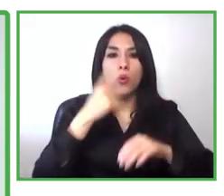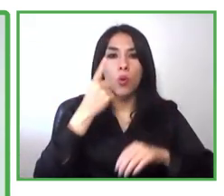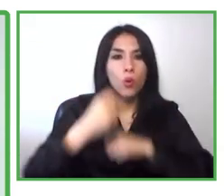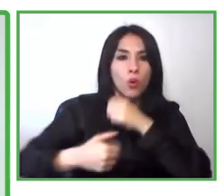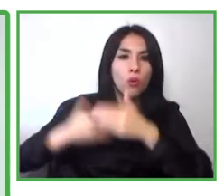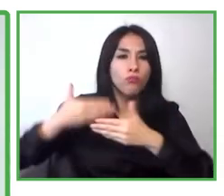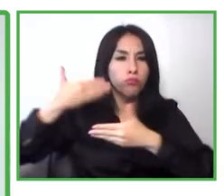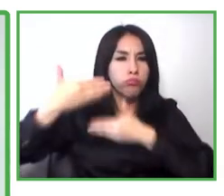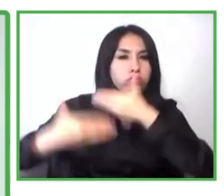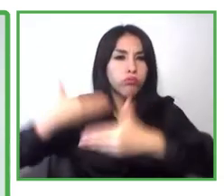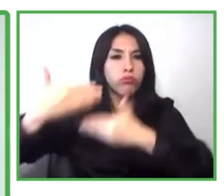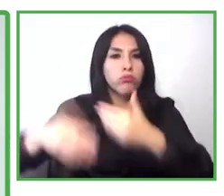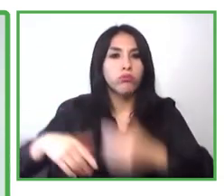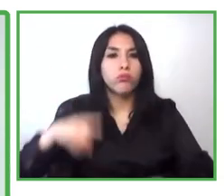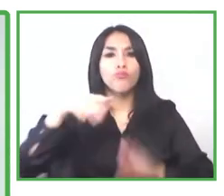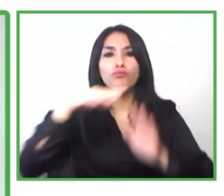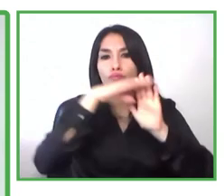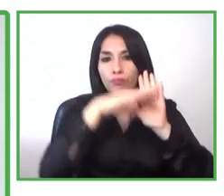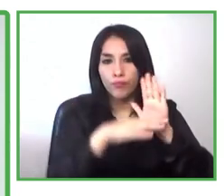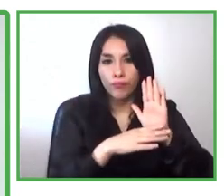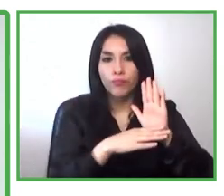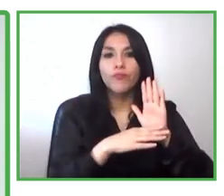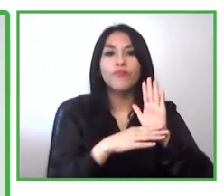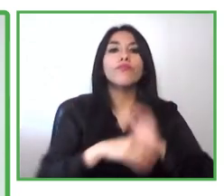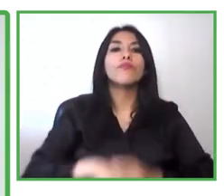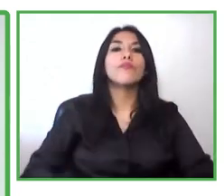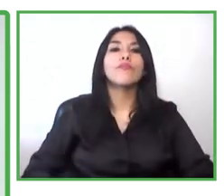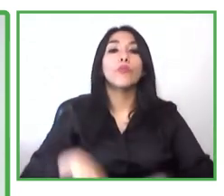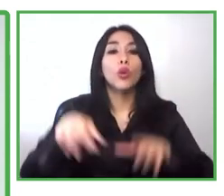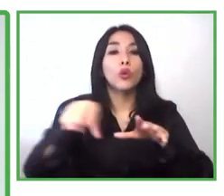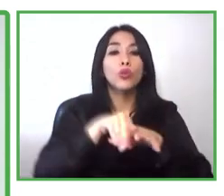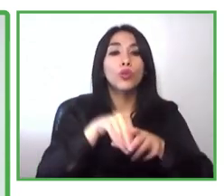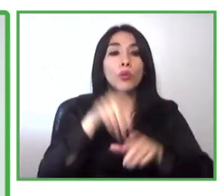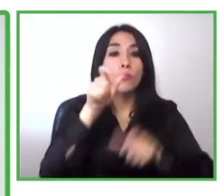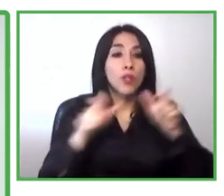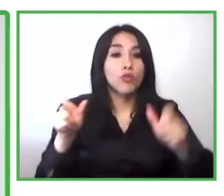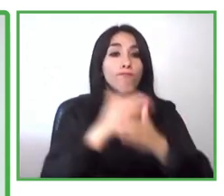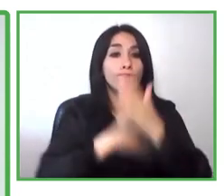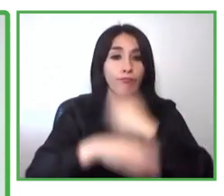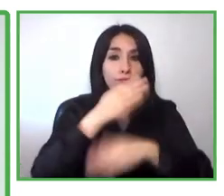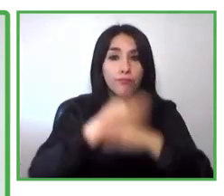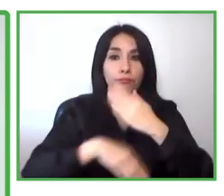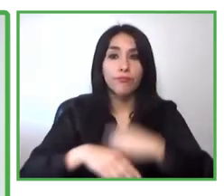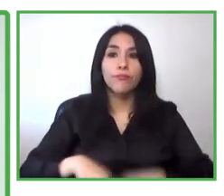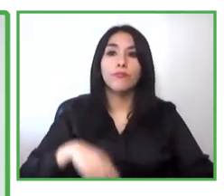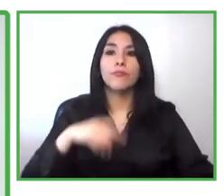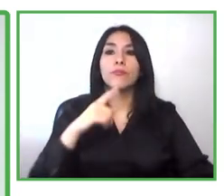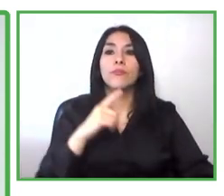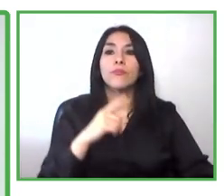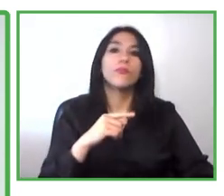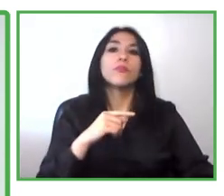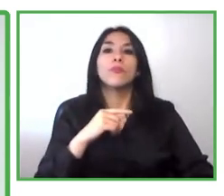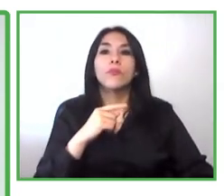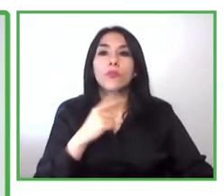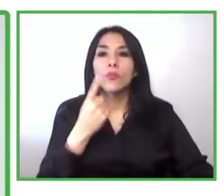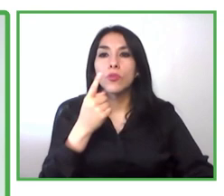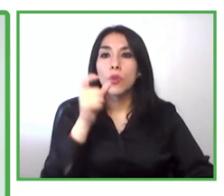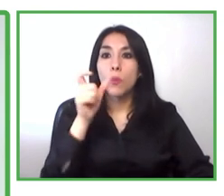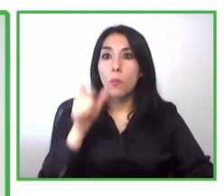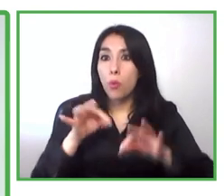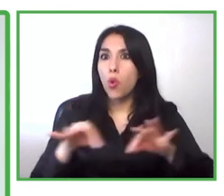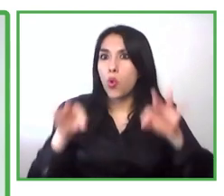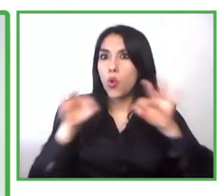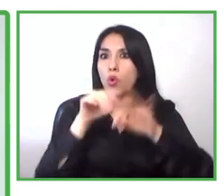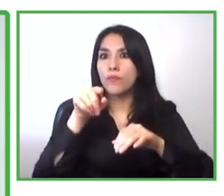in the agenda of including of these people and we have great results in the means of introduction to the education